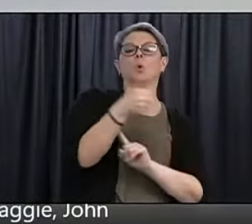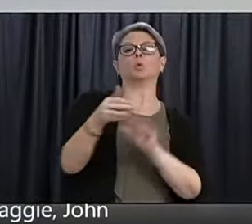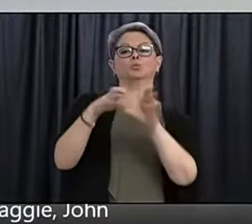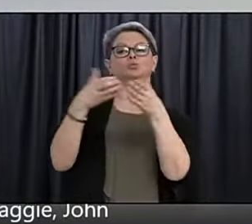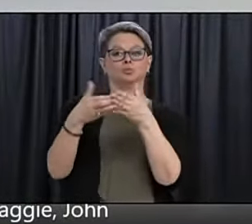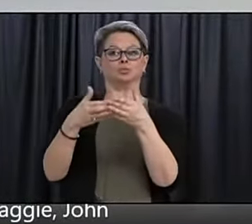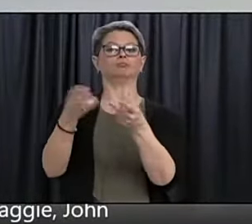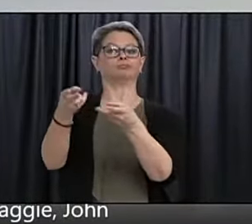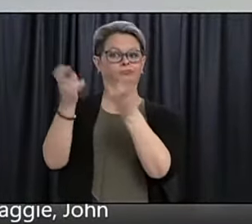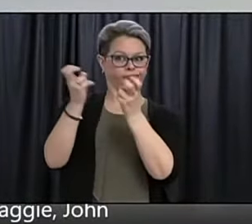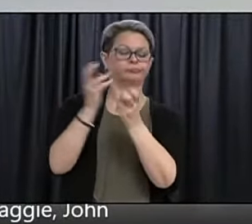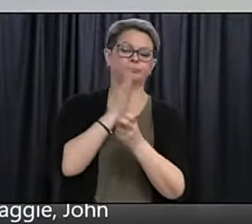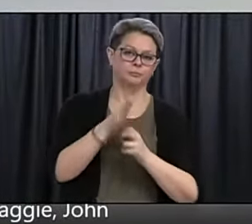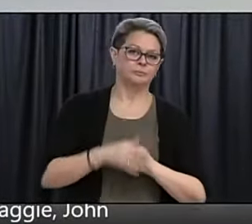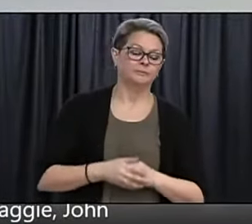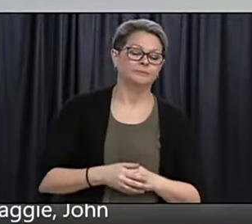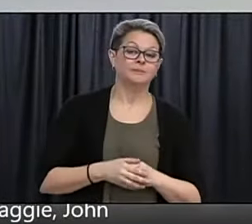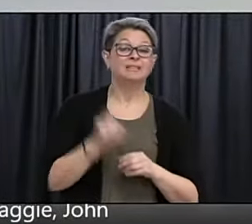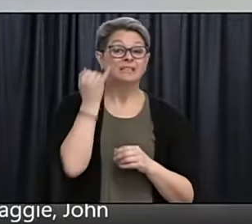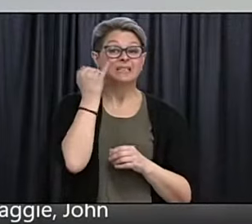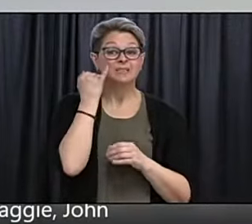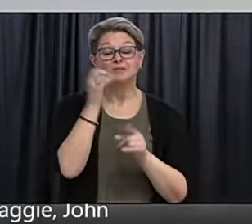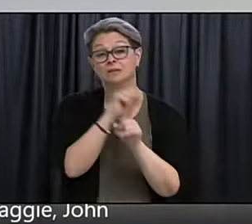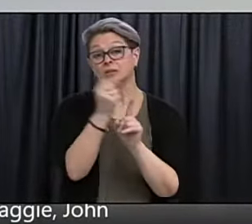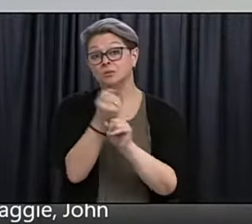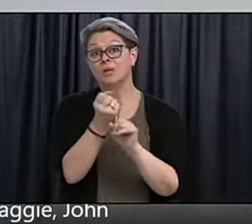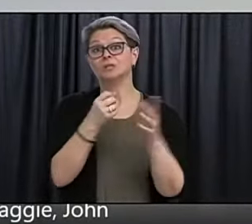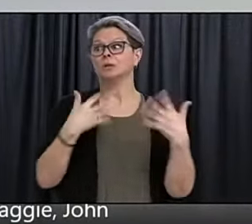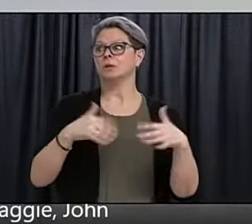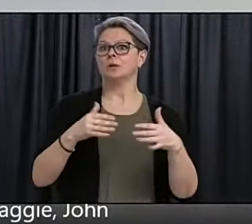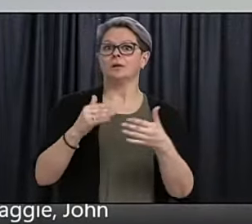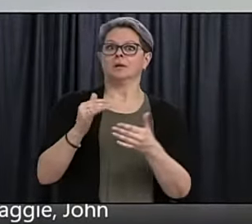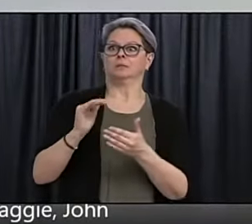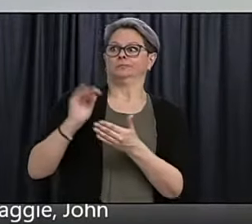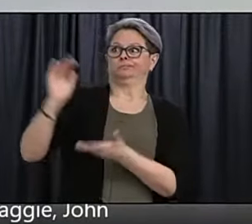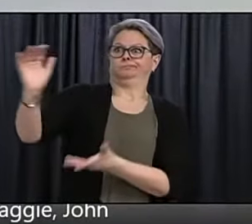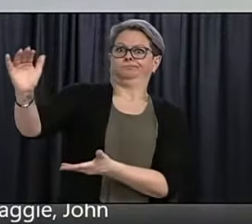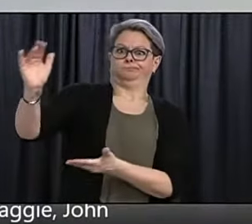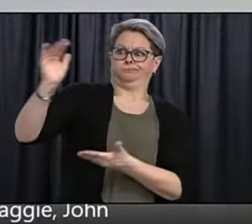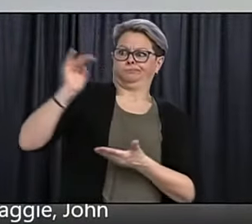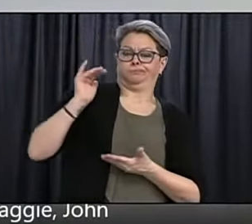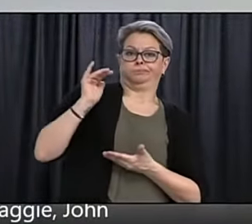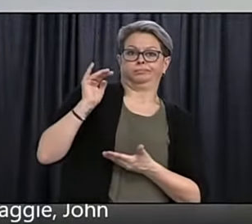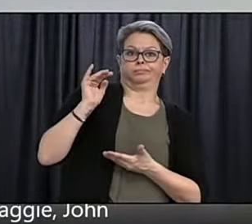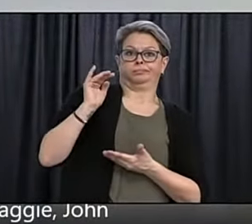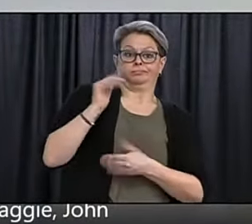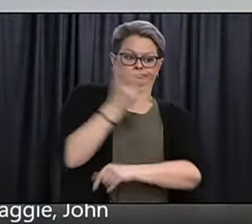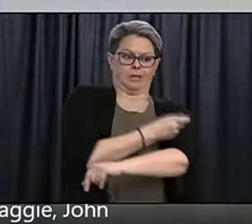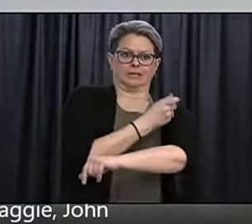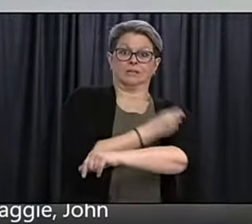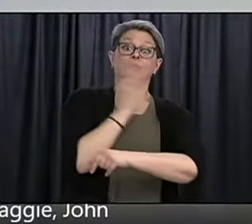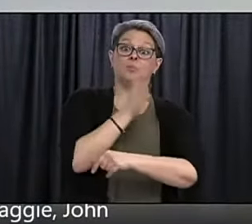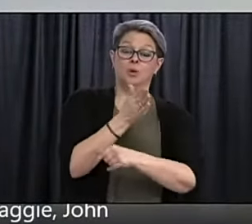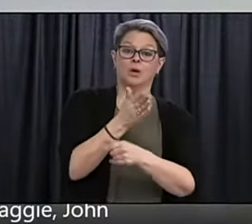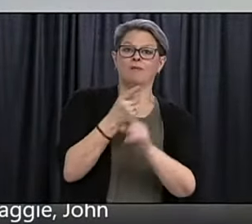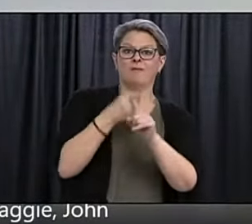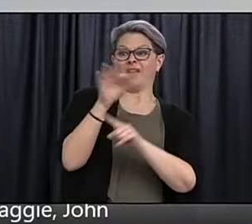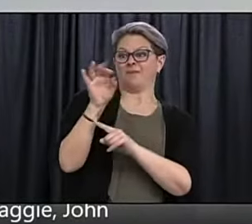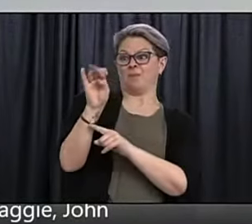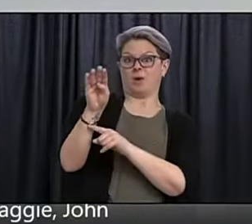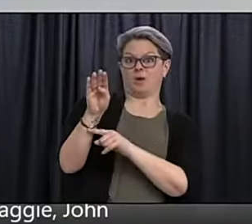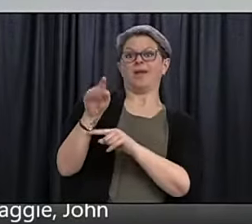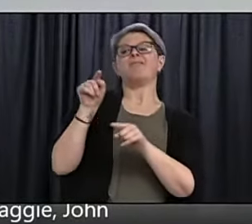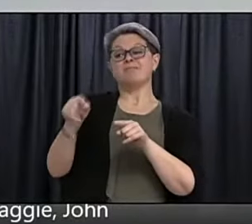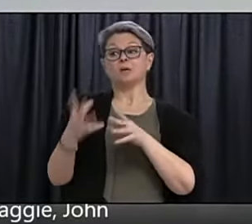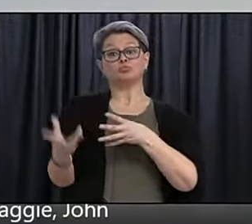If we found ourselves in the situation where we get the backlog of vaccine from February that we're expecting. Uh, we have factored that into our